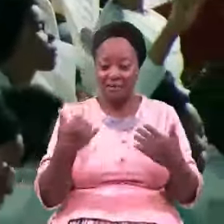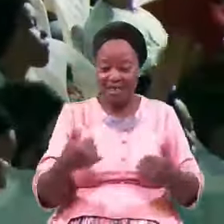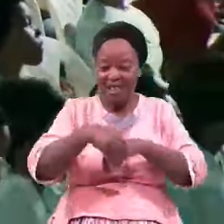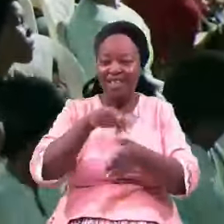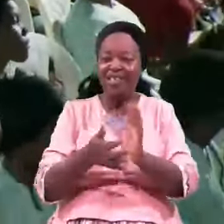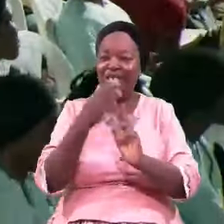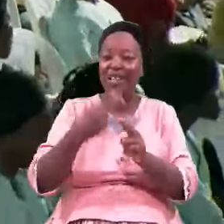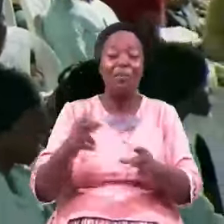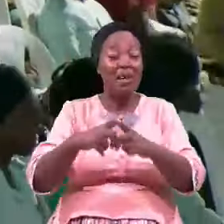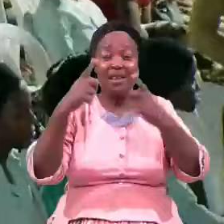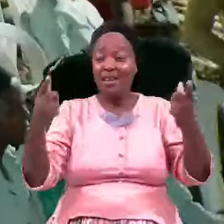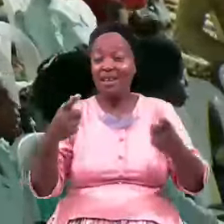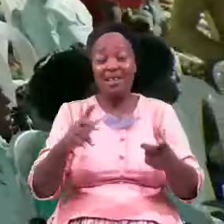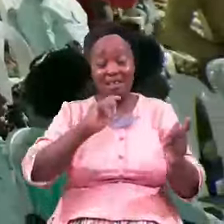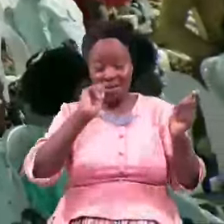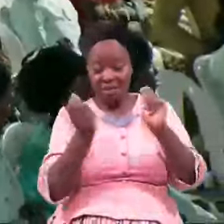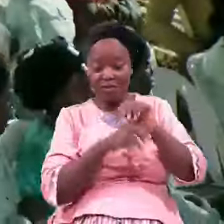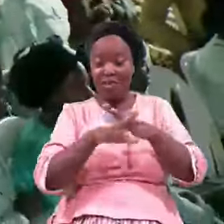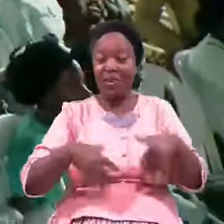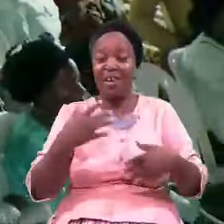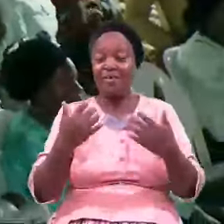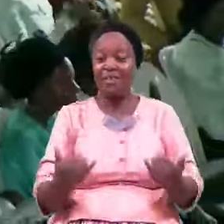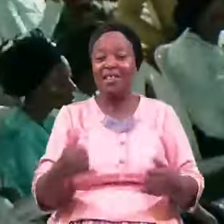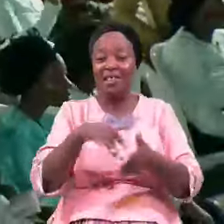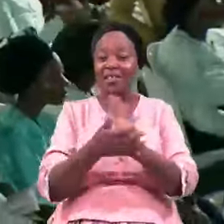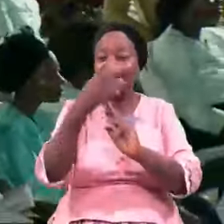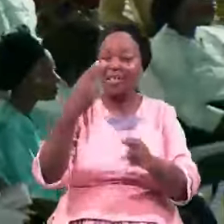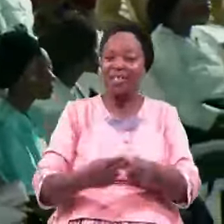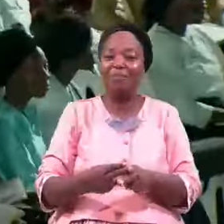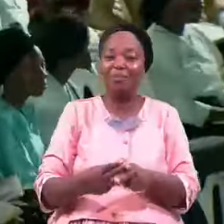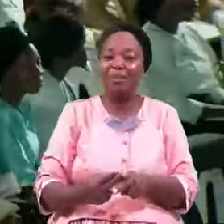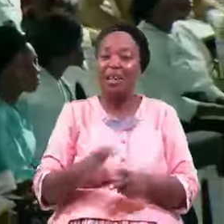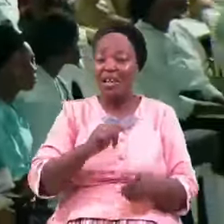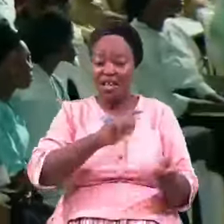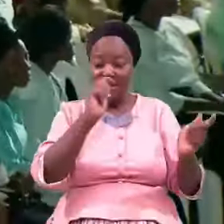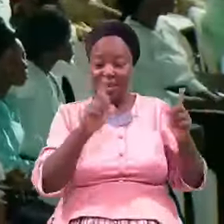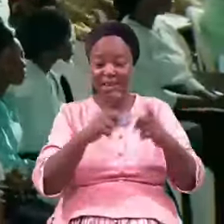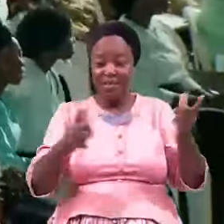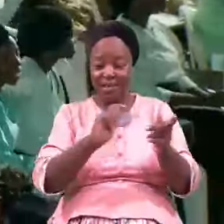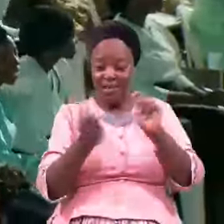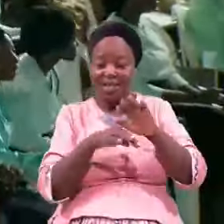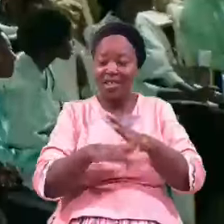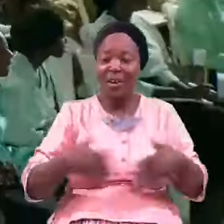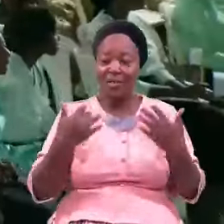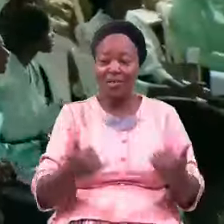Great Transformation In Your Life Tonight A Great Change In Your Life Tonight